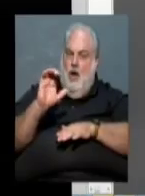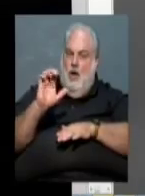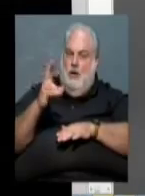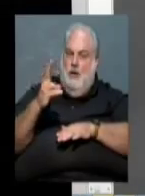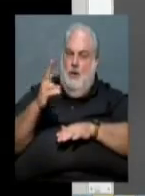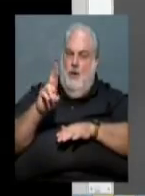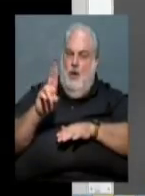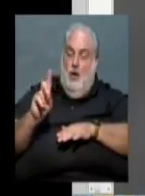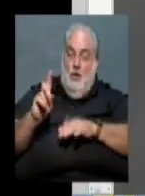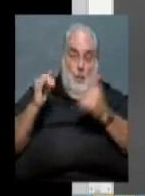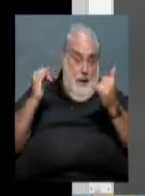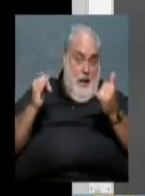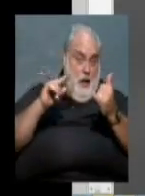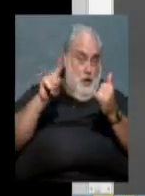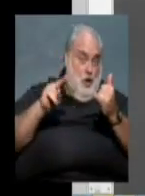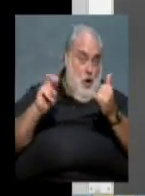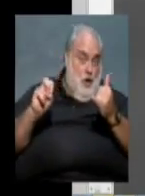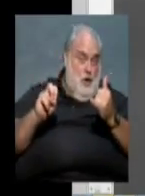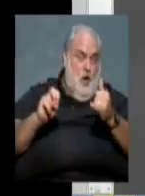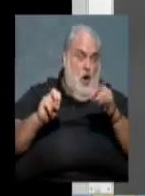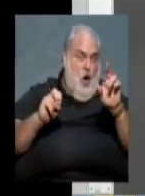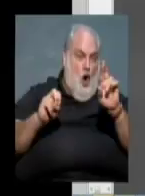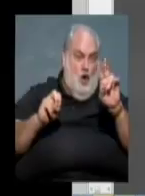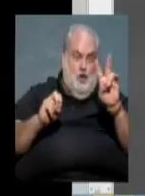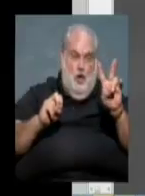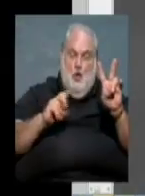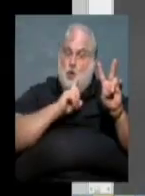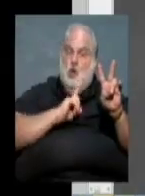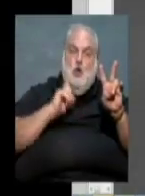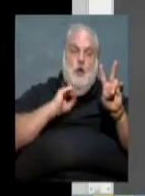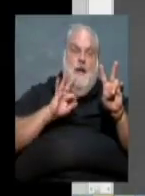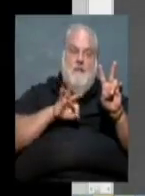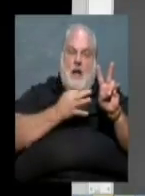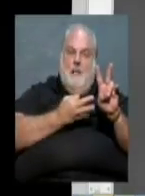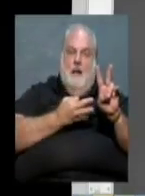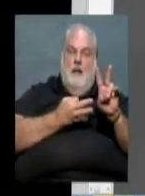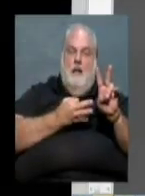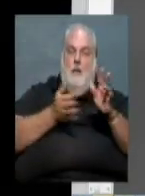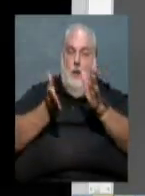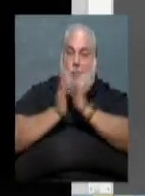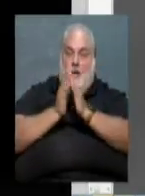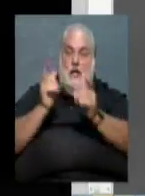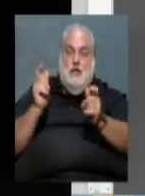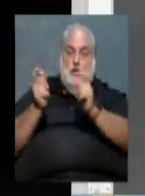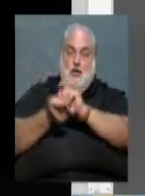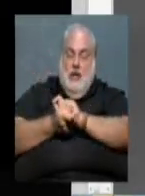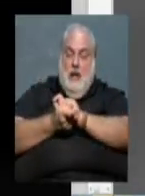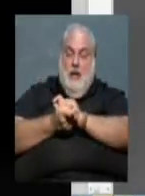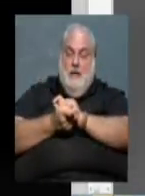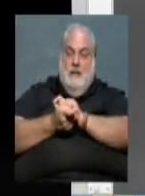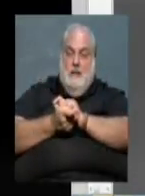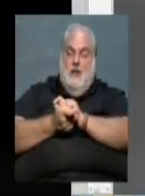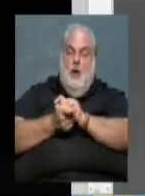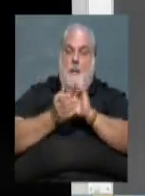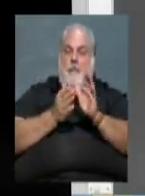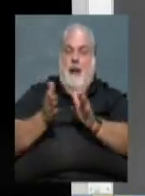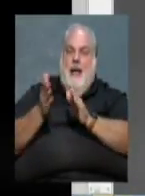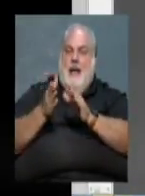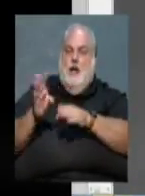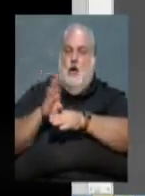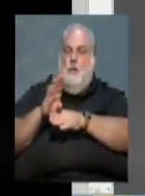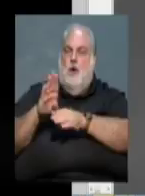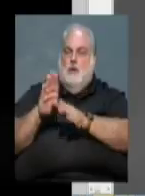and is currently zoned R2 single family, and the request is to reclassify to planned commercial